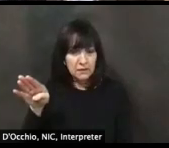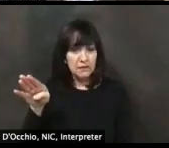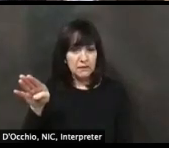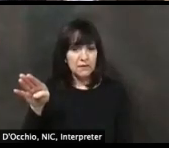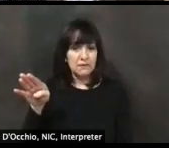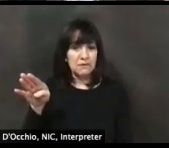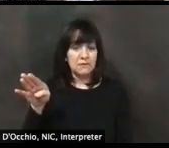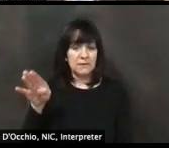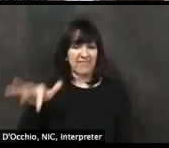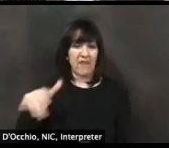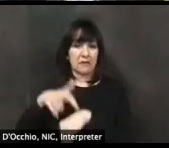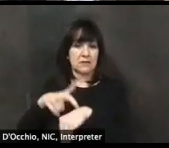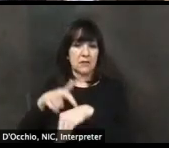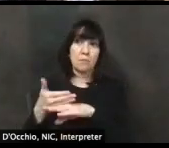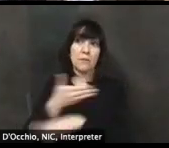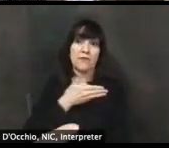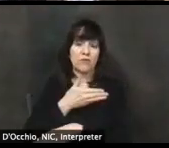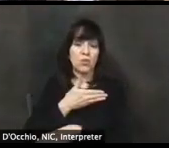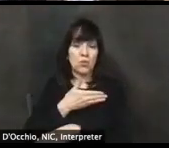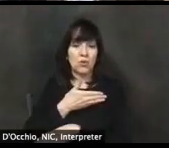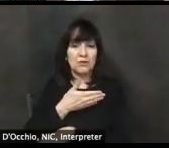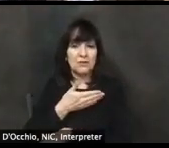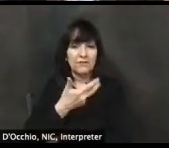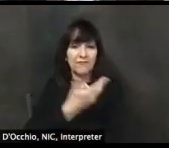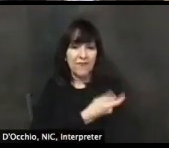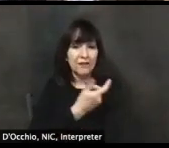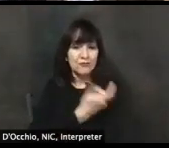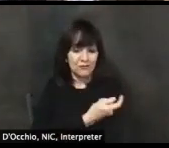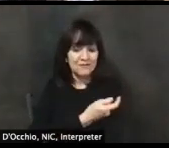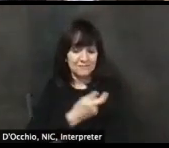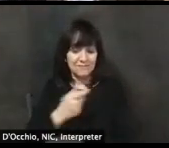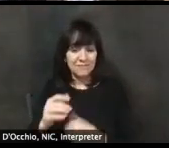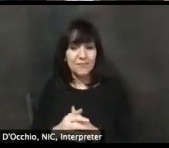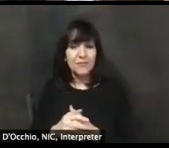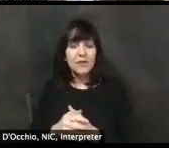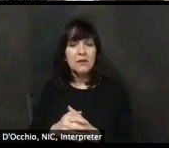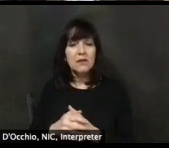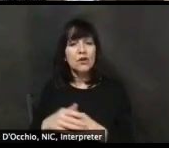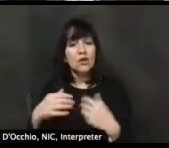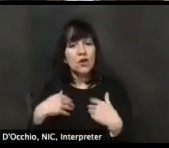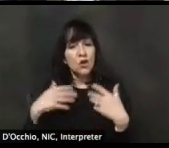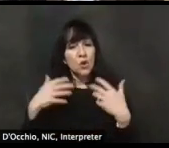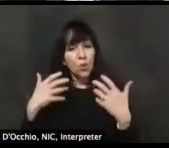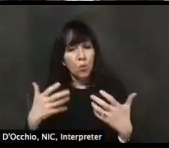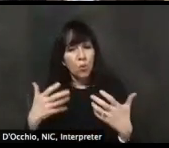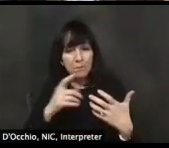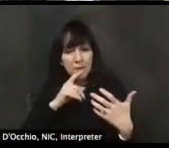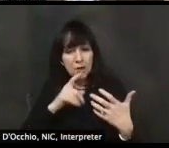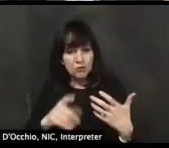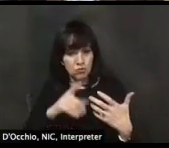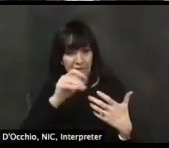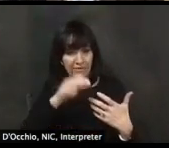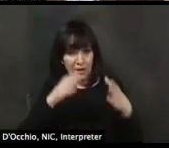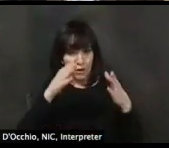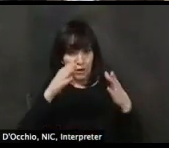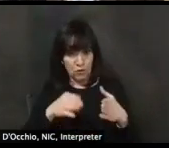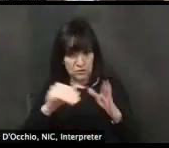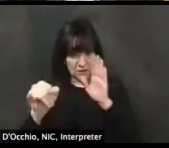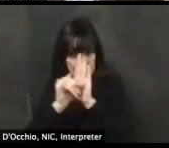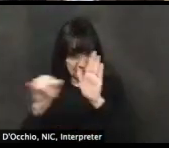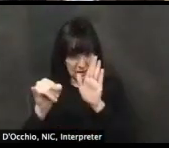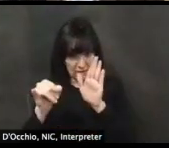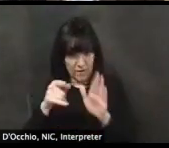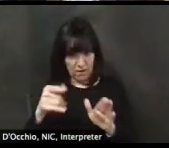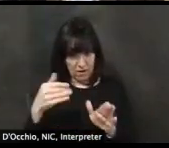have treatment here that our approach to making sure that they're quarantined during the time period of incubation,